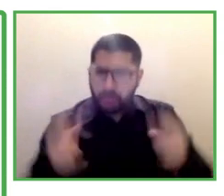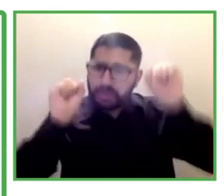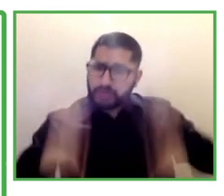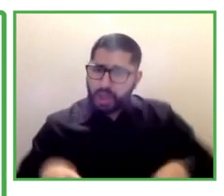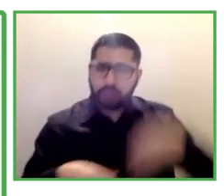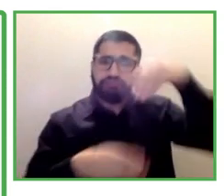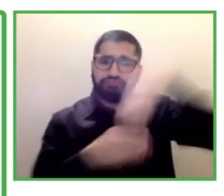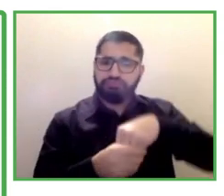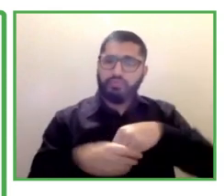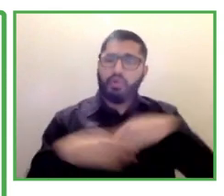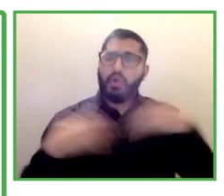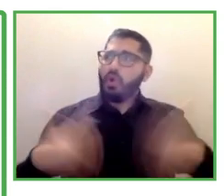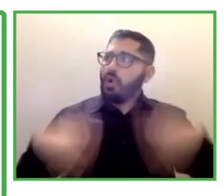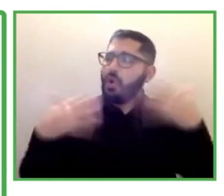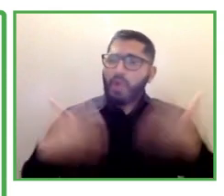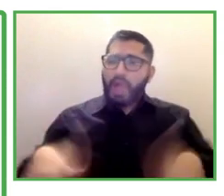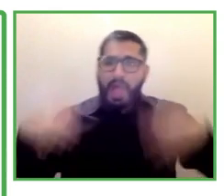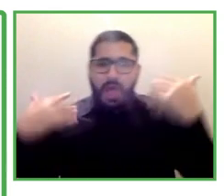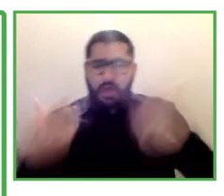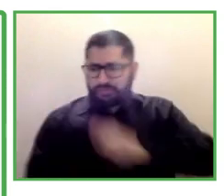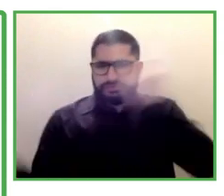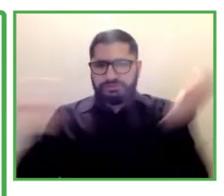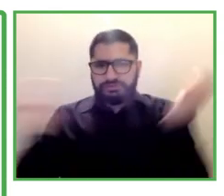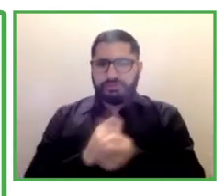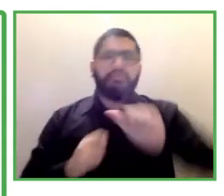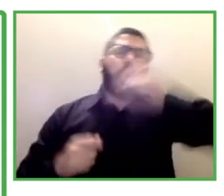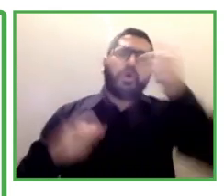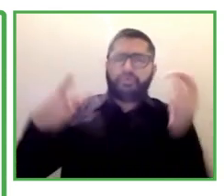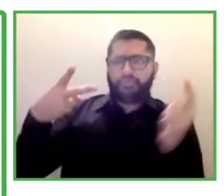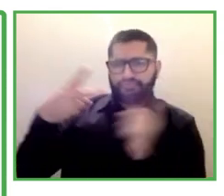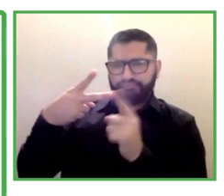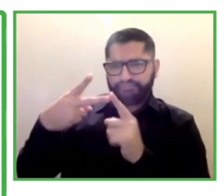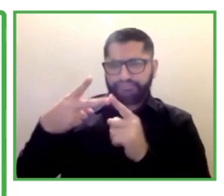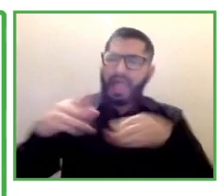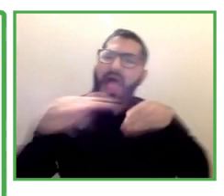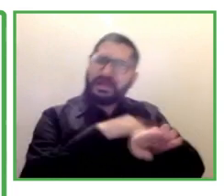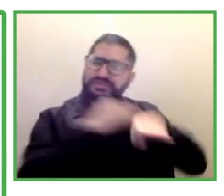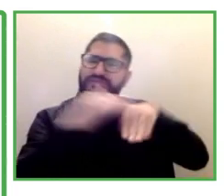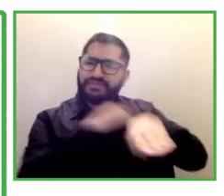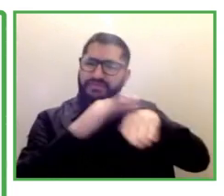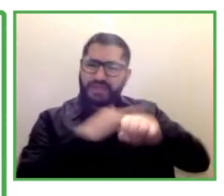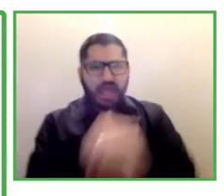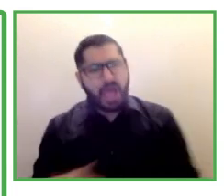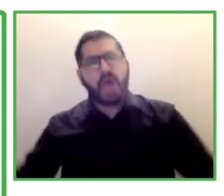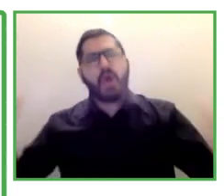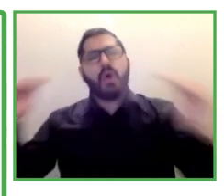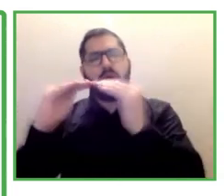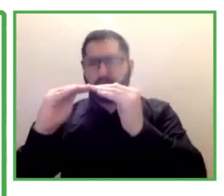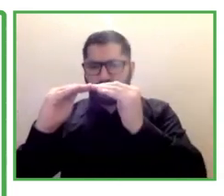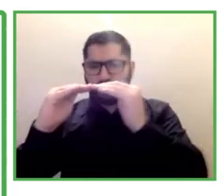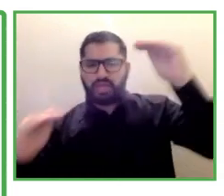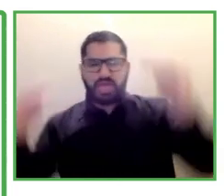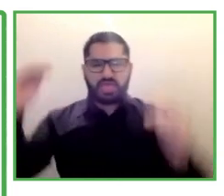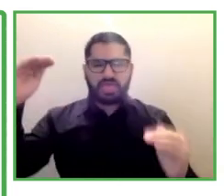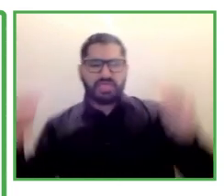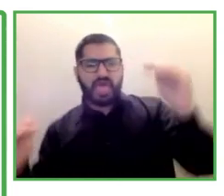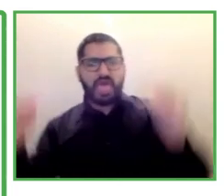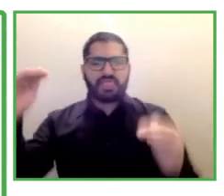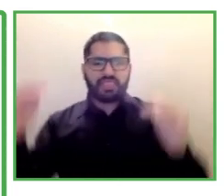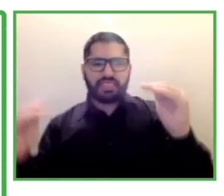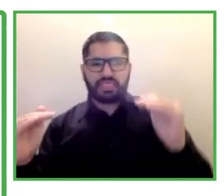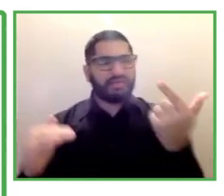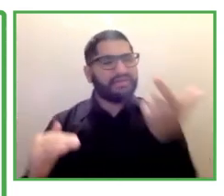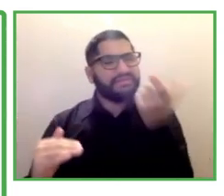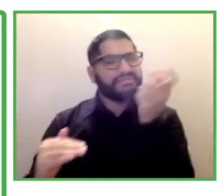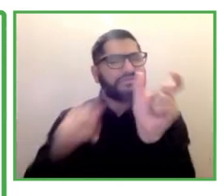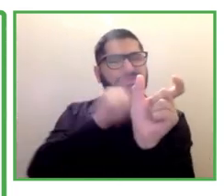can share with you is that, you know, accessibility is all about balance. A blind person would be very happy if in the workplace, from the